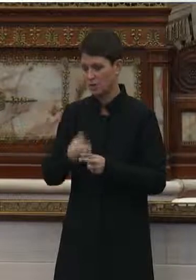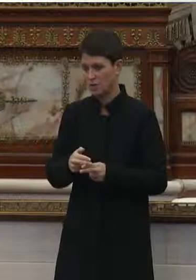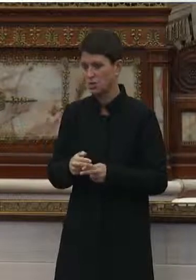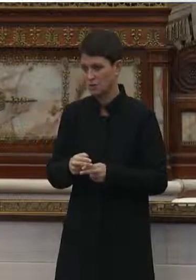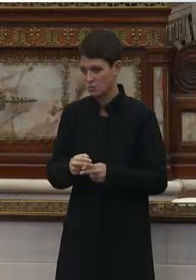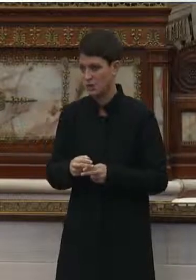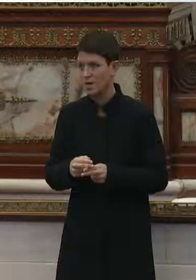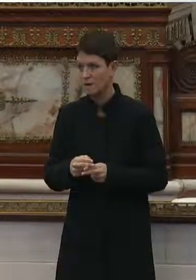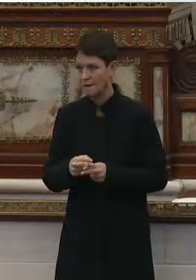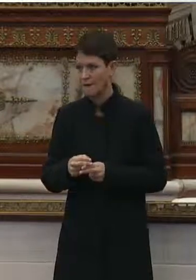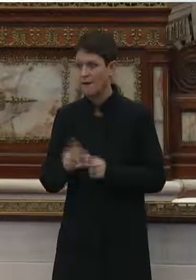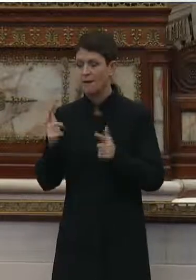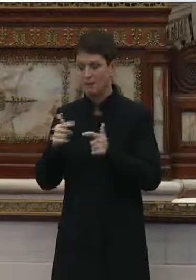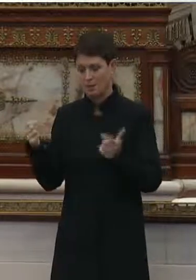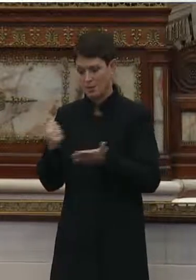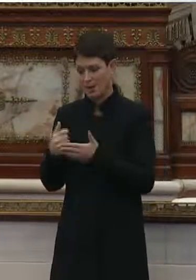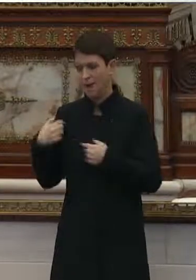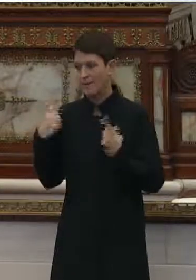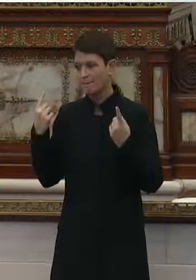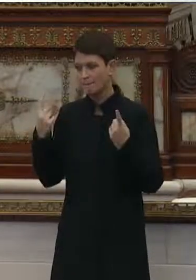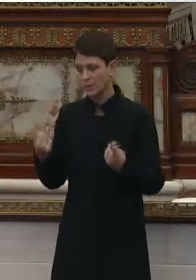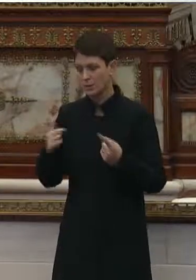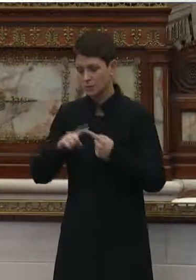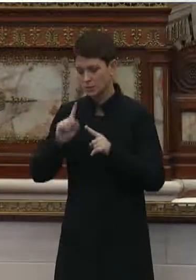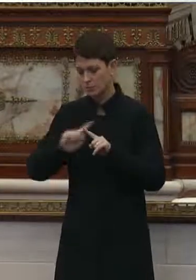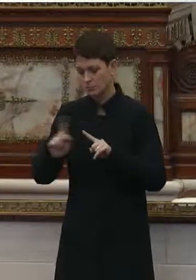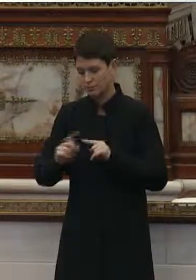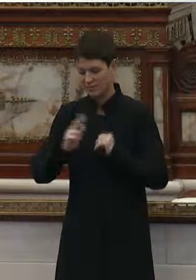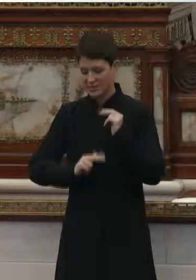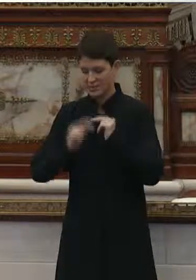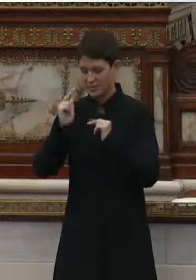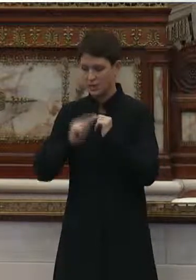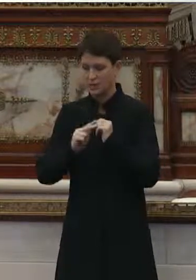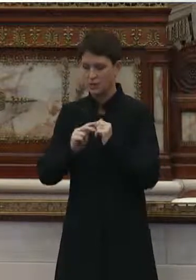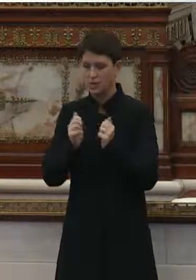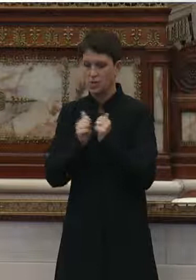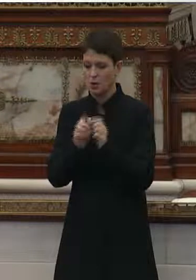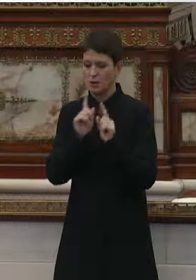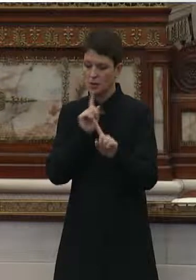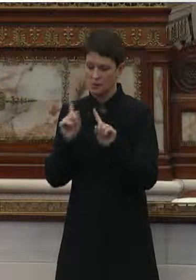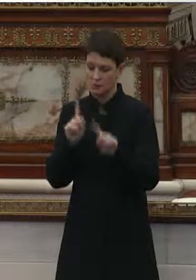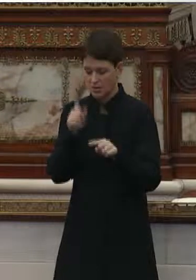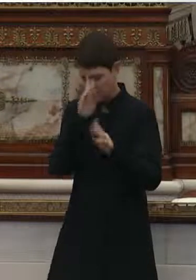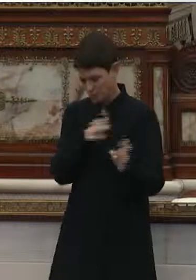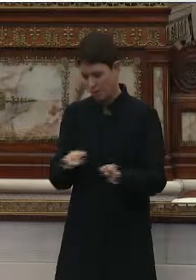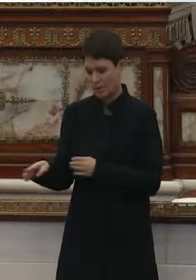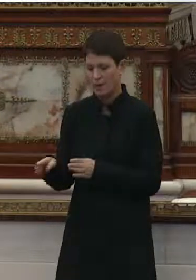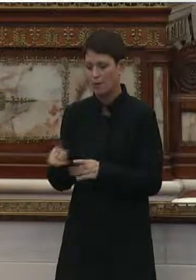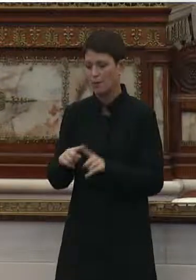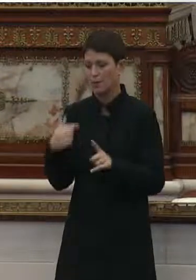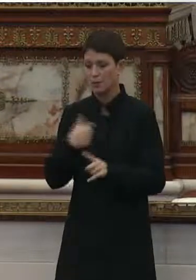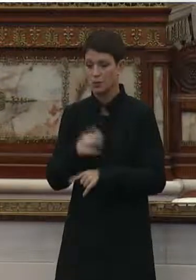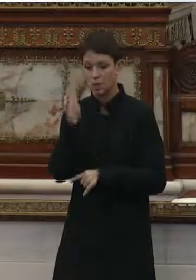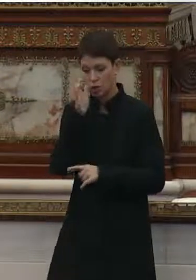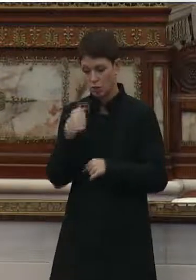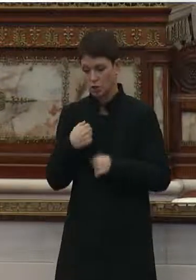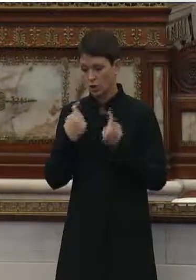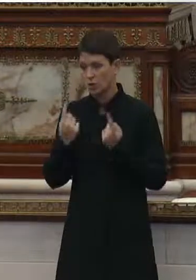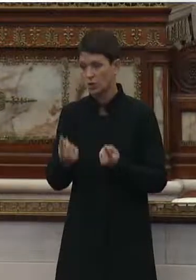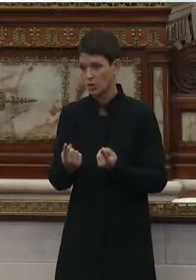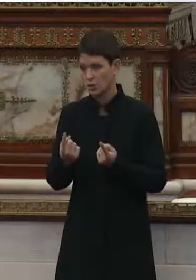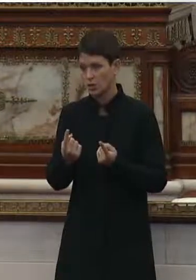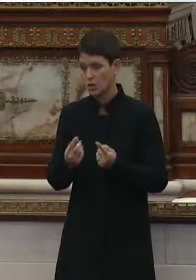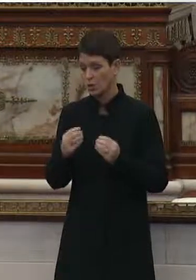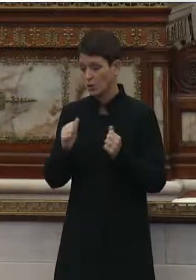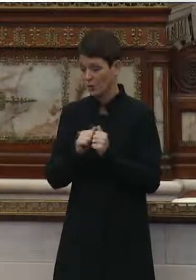been a big help to facilities in terms of their response and preparedness. But as we've heard, without